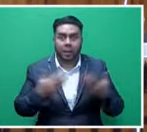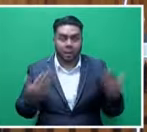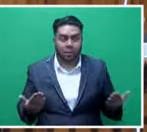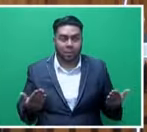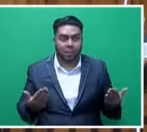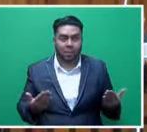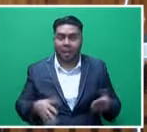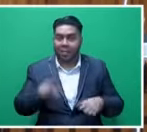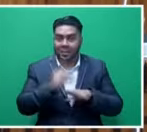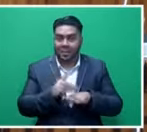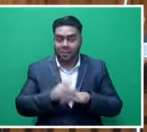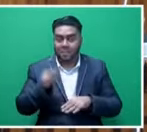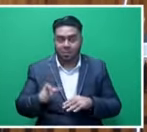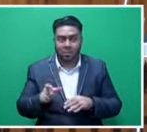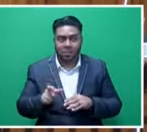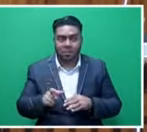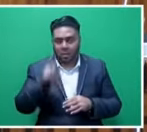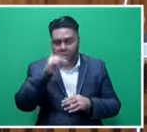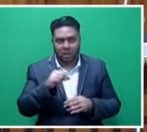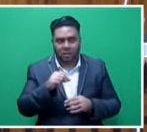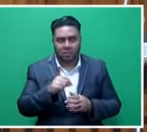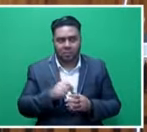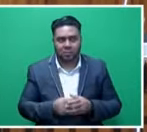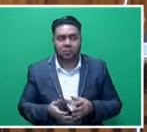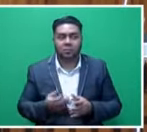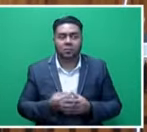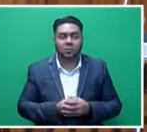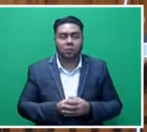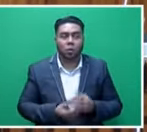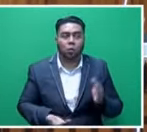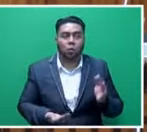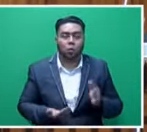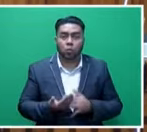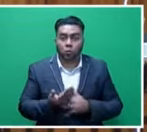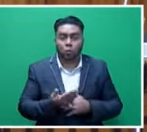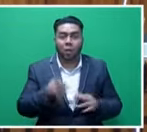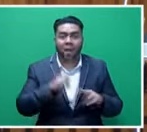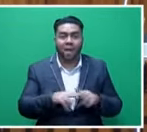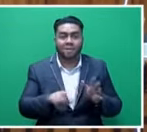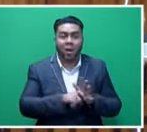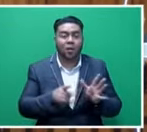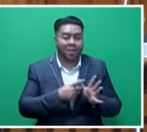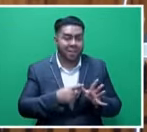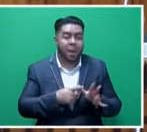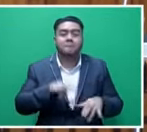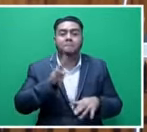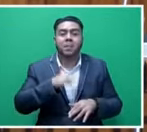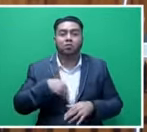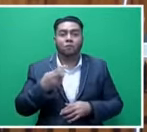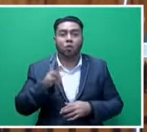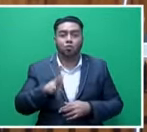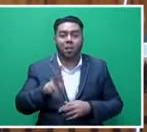disabled people and ordinary people can take advantage of the fact that through FRA and Ministry of Rural Development